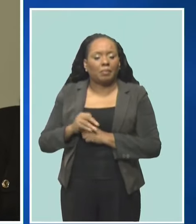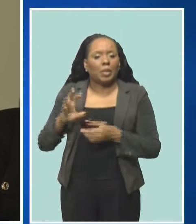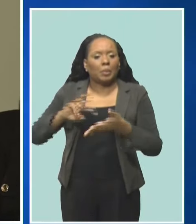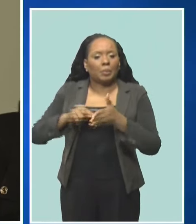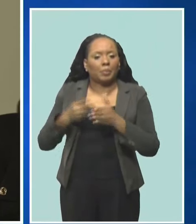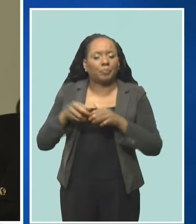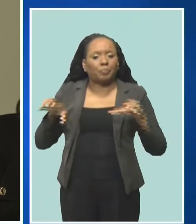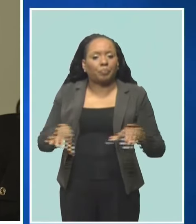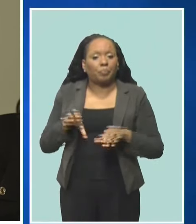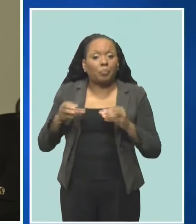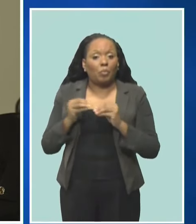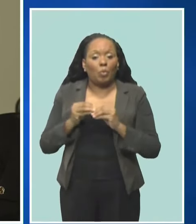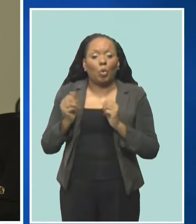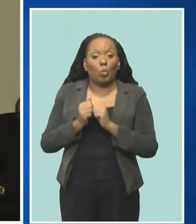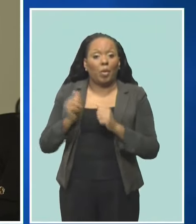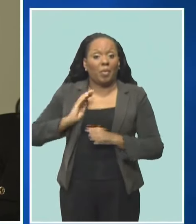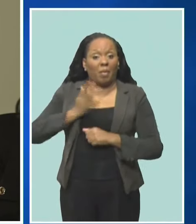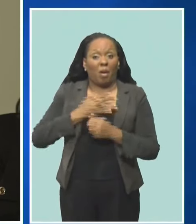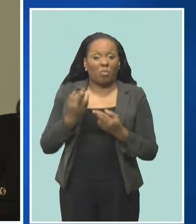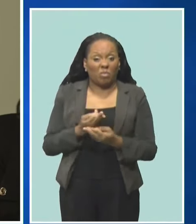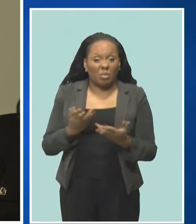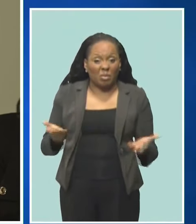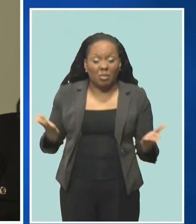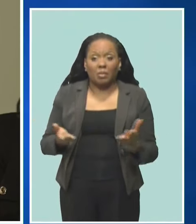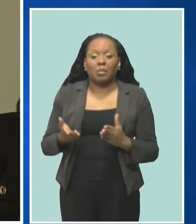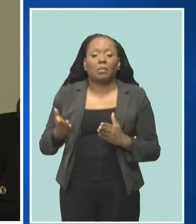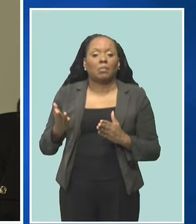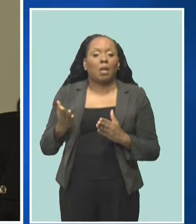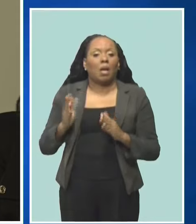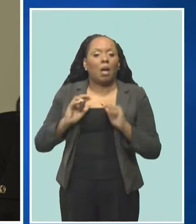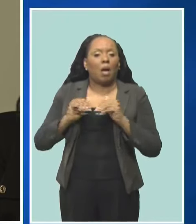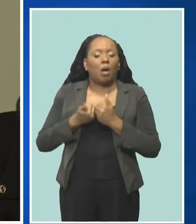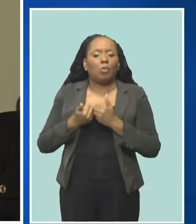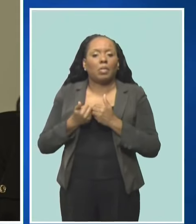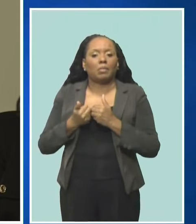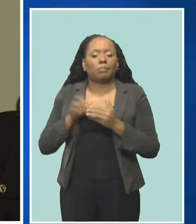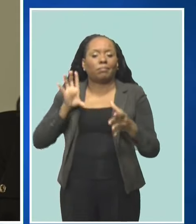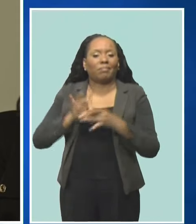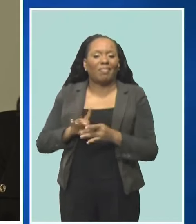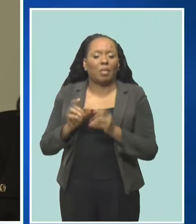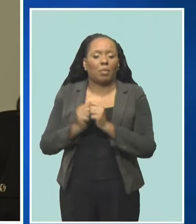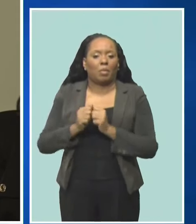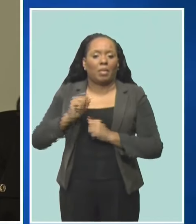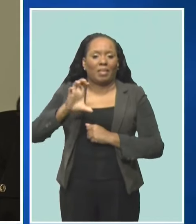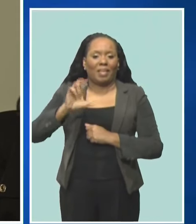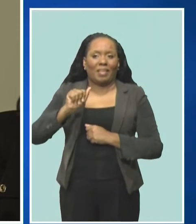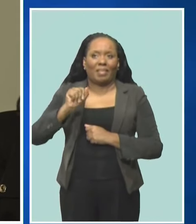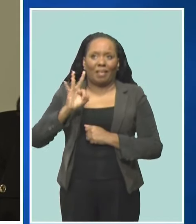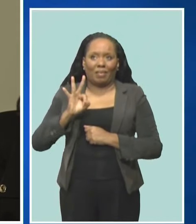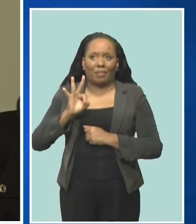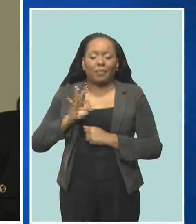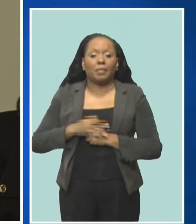subscription in relation to CAF. And, therefore, as we go through this